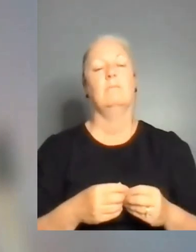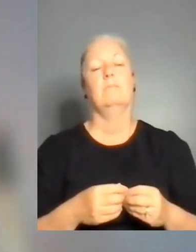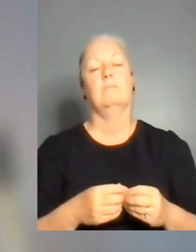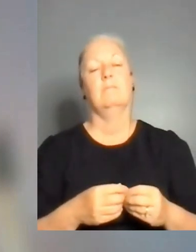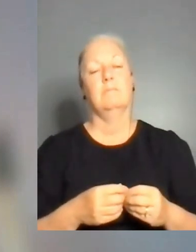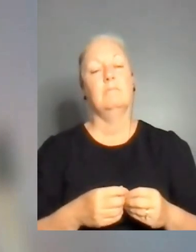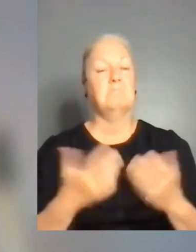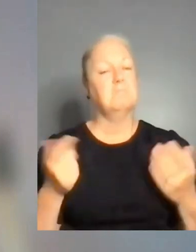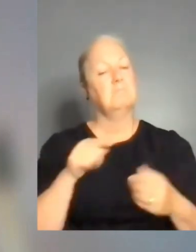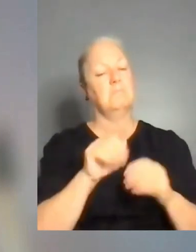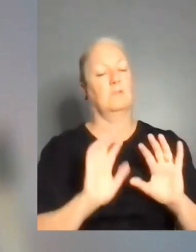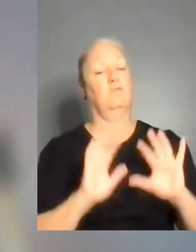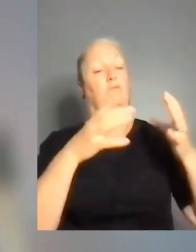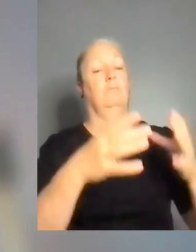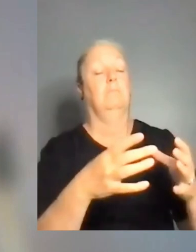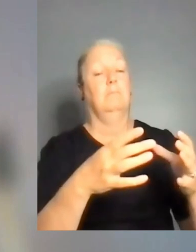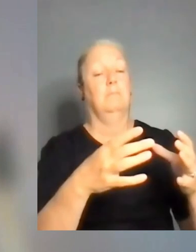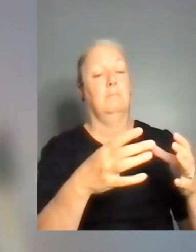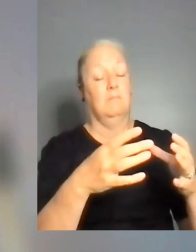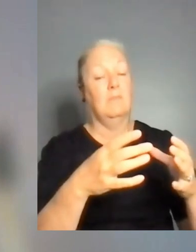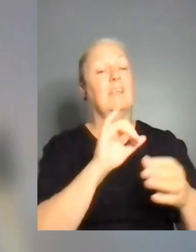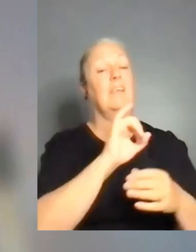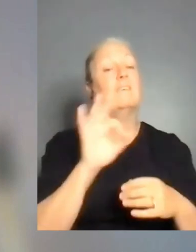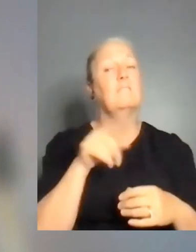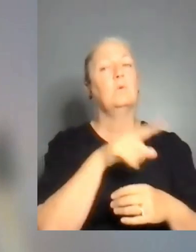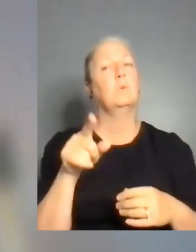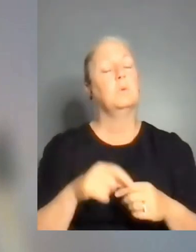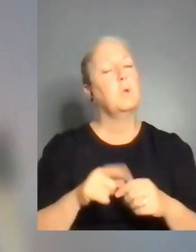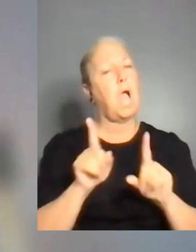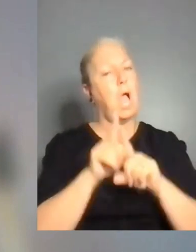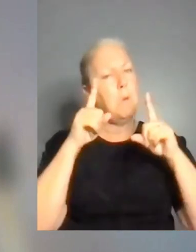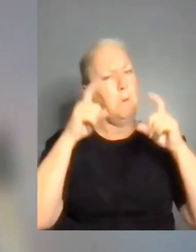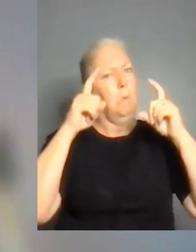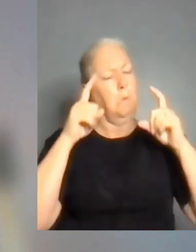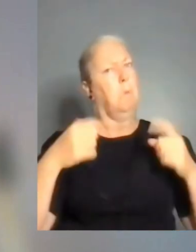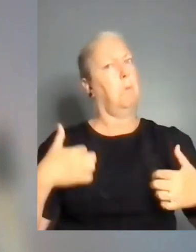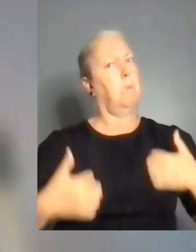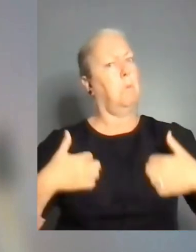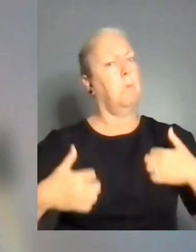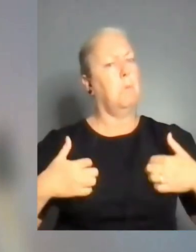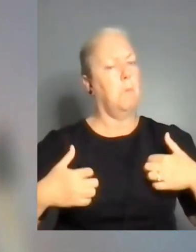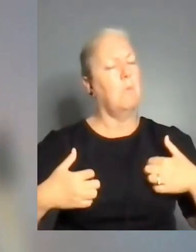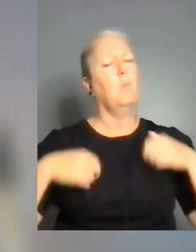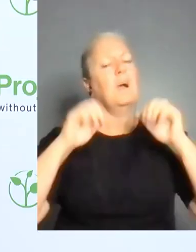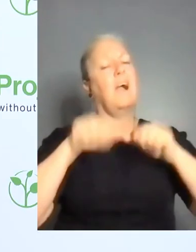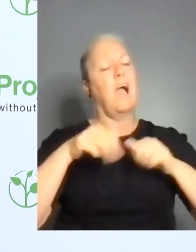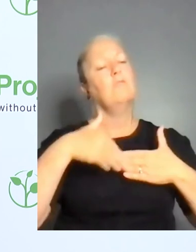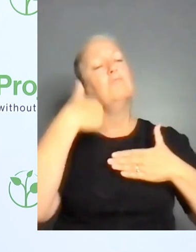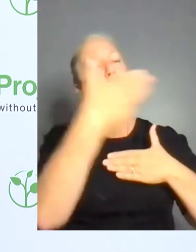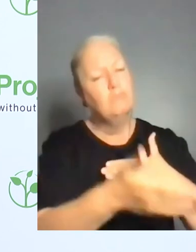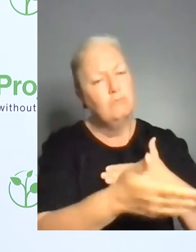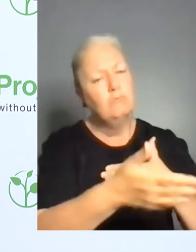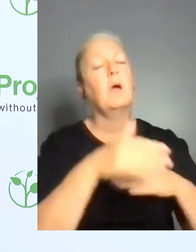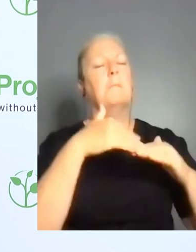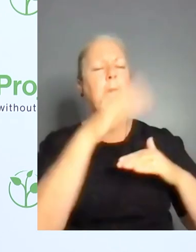that raises your interest, then we can continue with bilateral conversations. Any